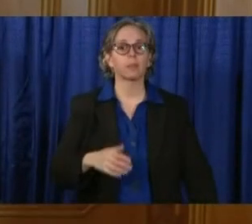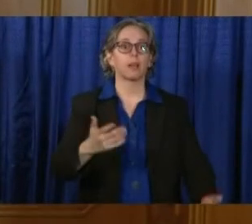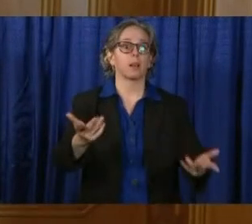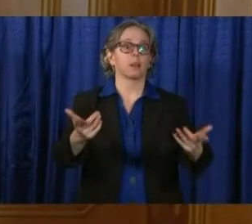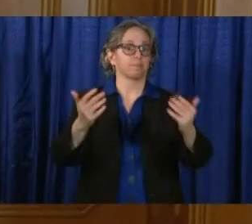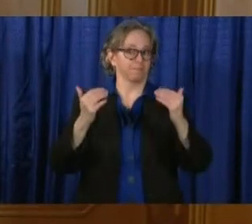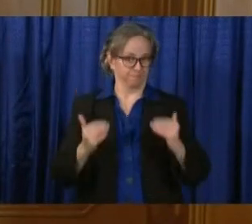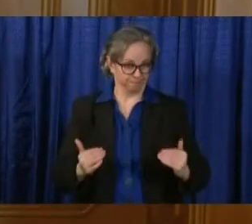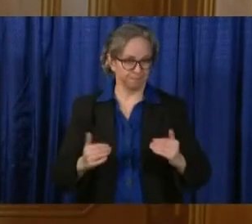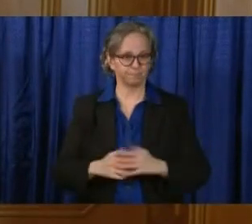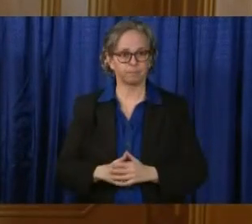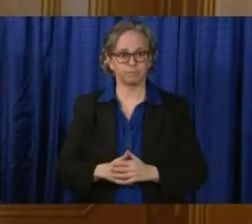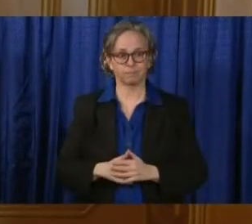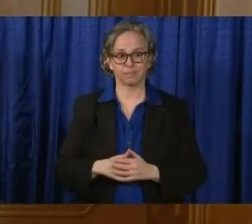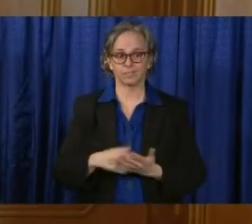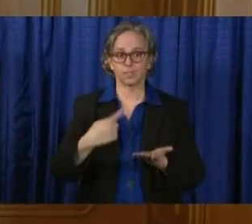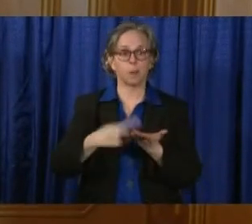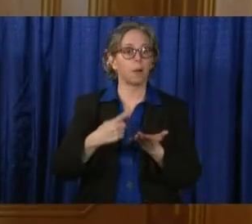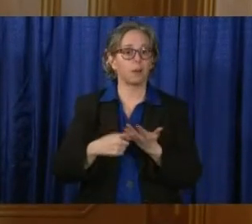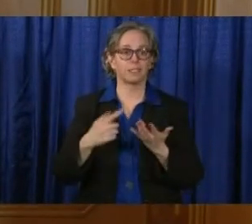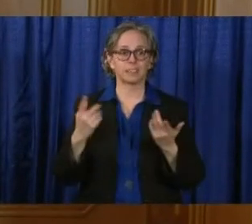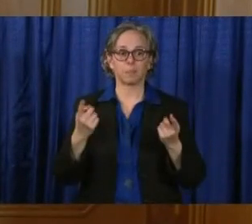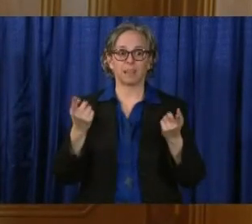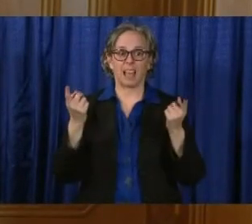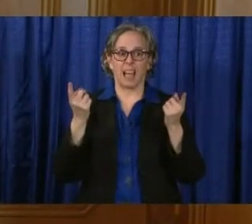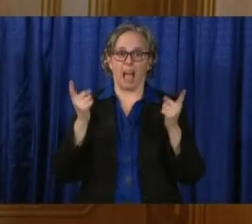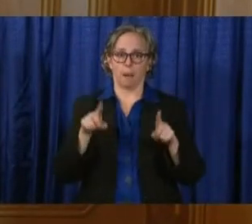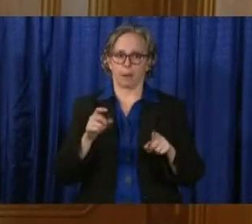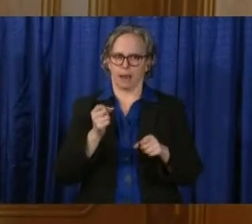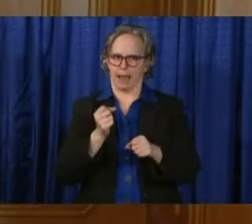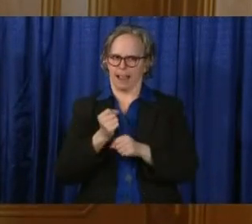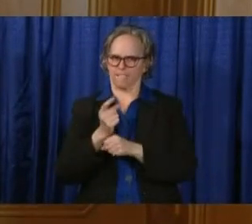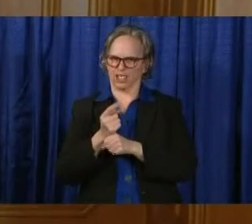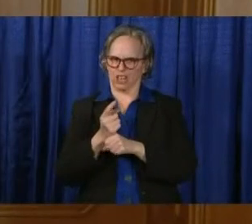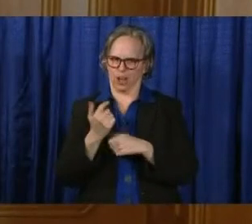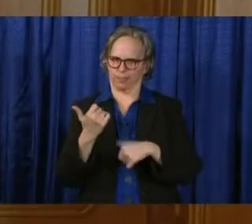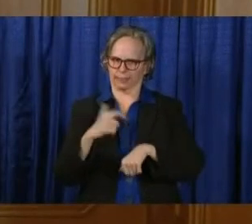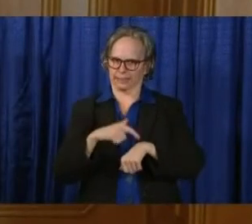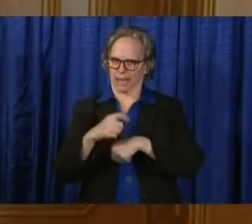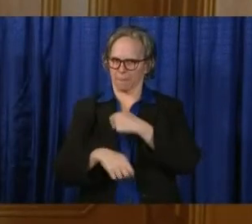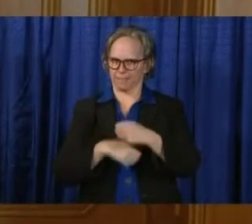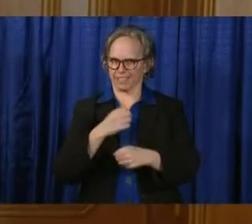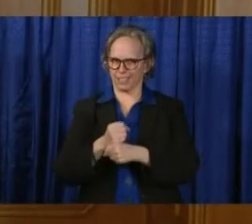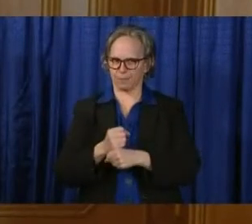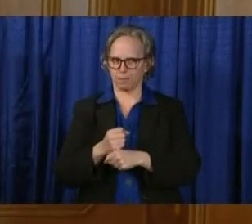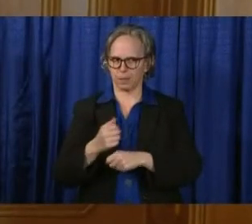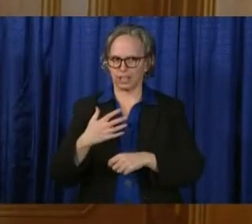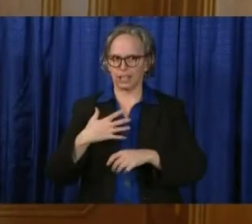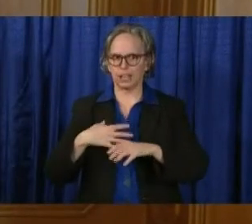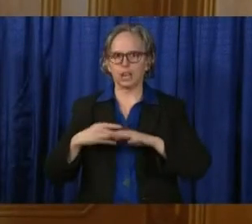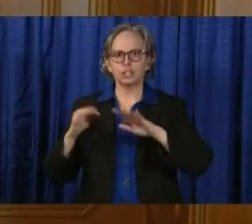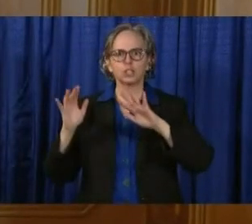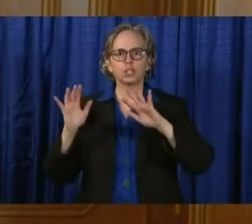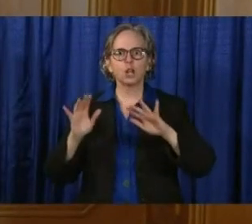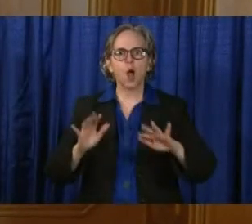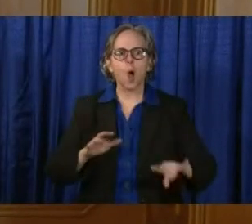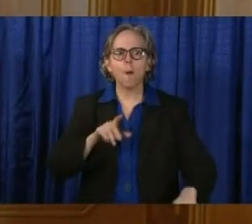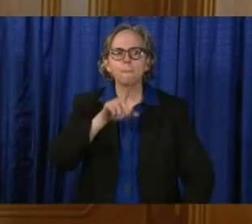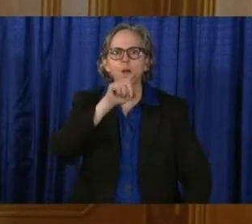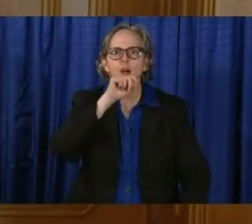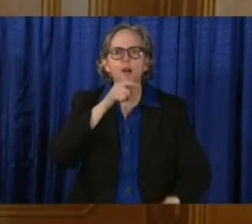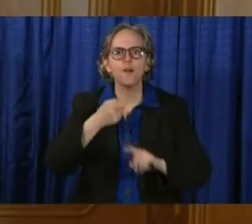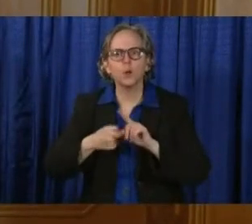occurs every time, every year about this time, and that is the snowbirds coming back from Florida or